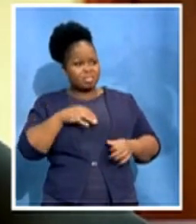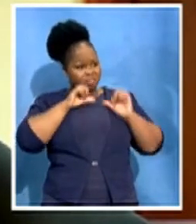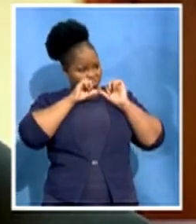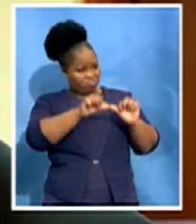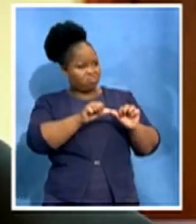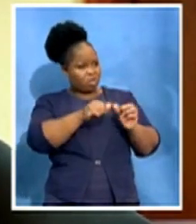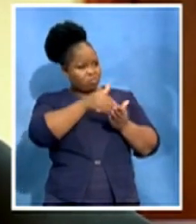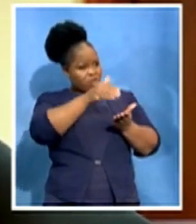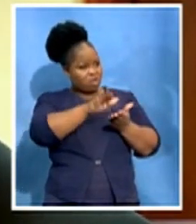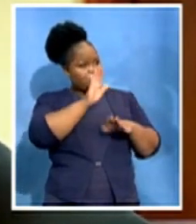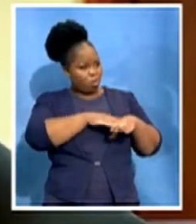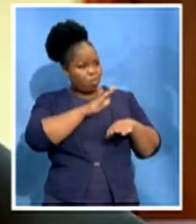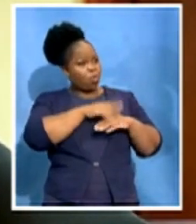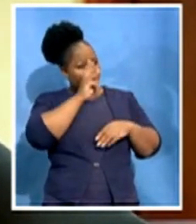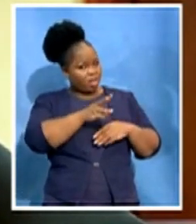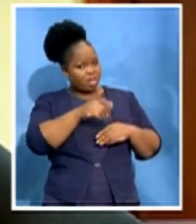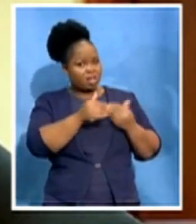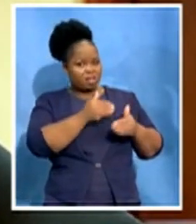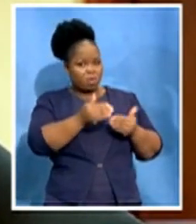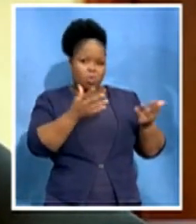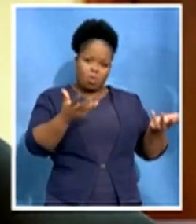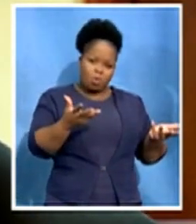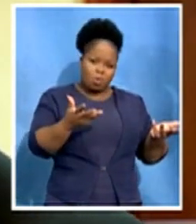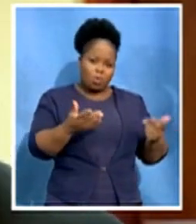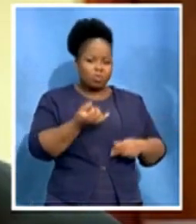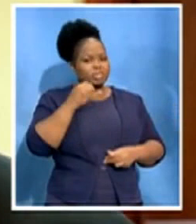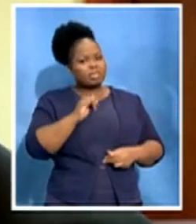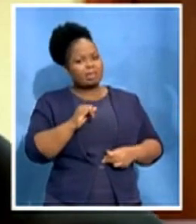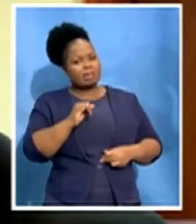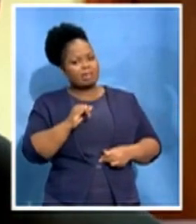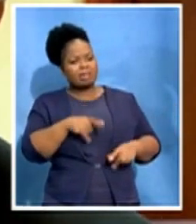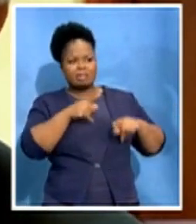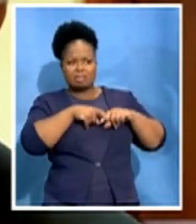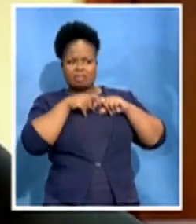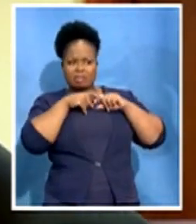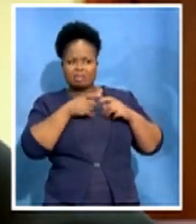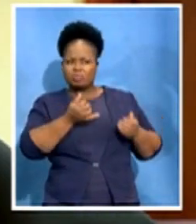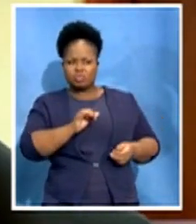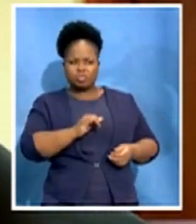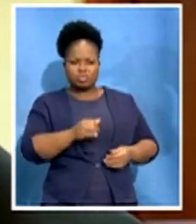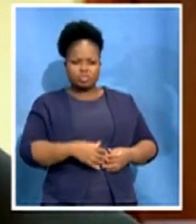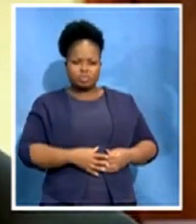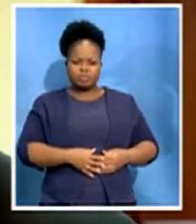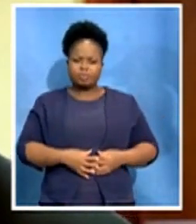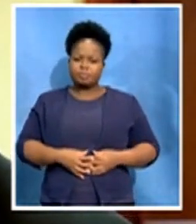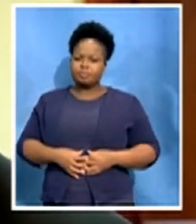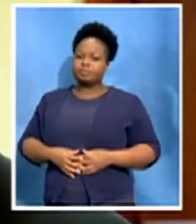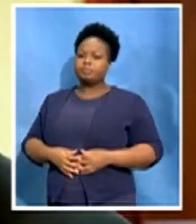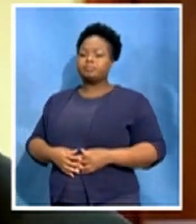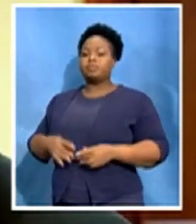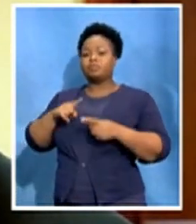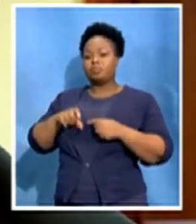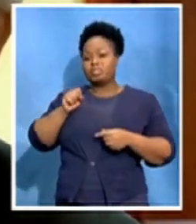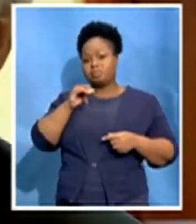process or is that still right now on a halt? Well, according to the SABC, those letters or those